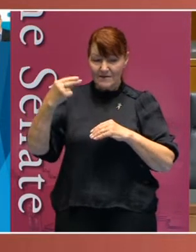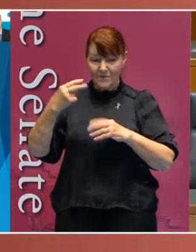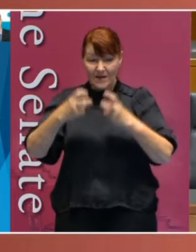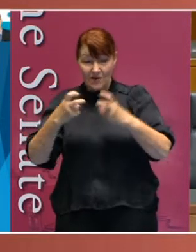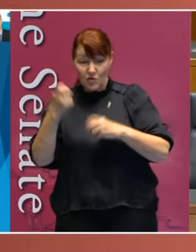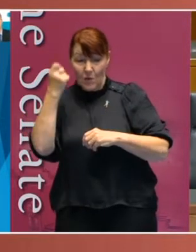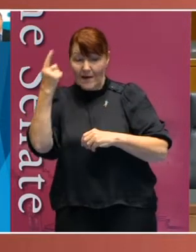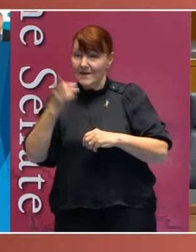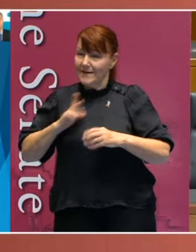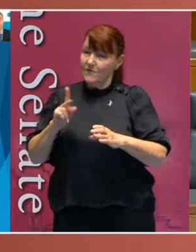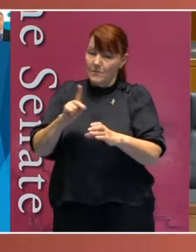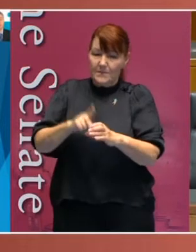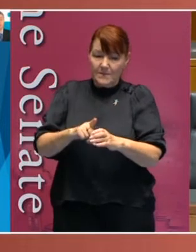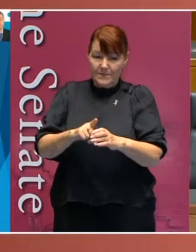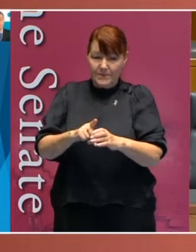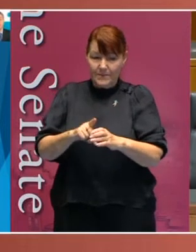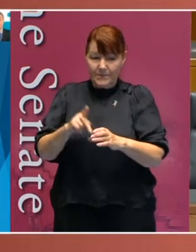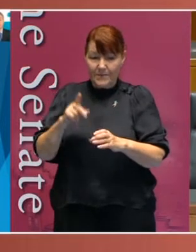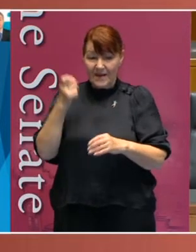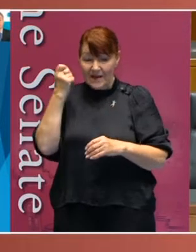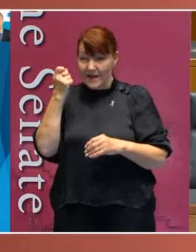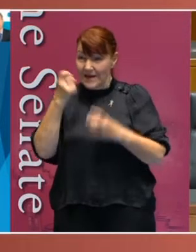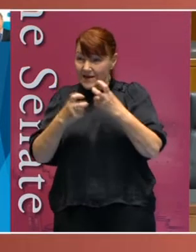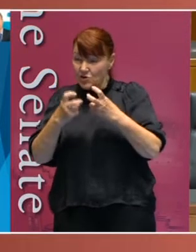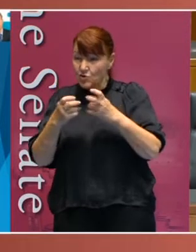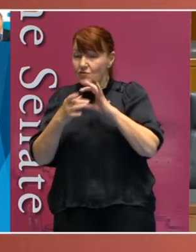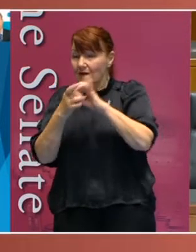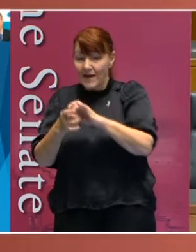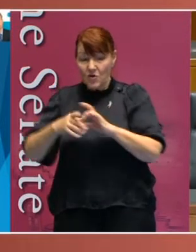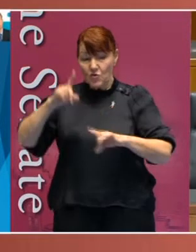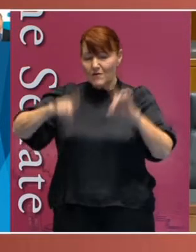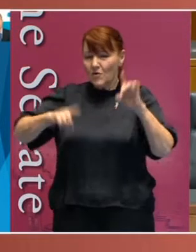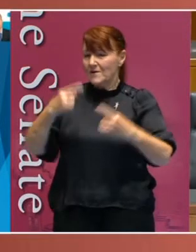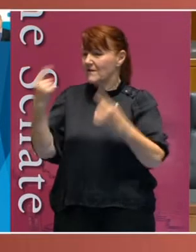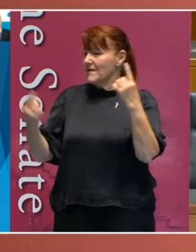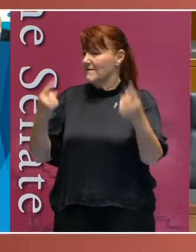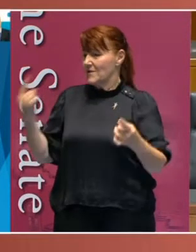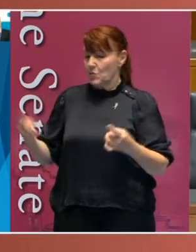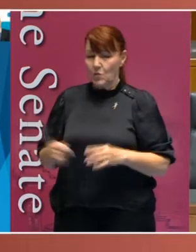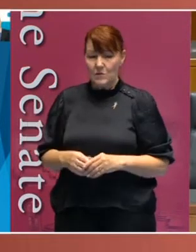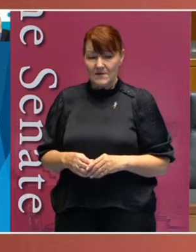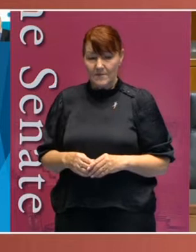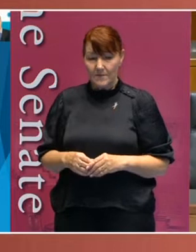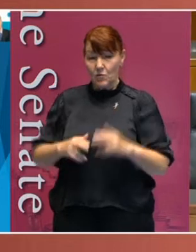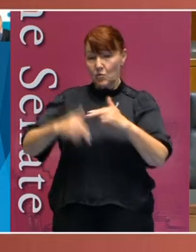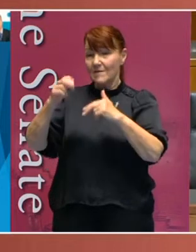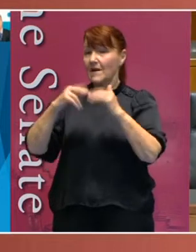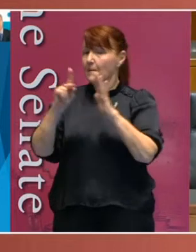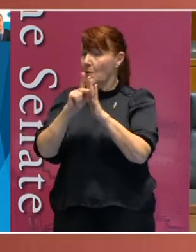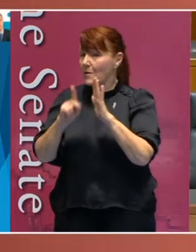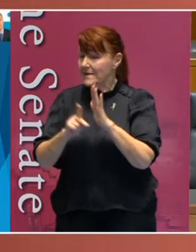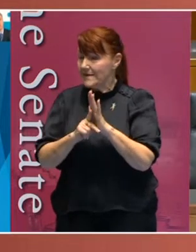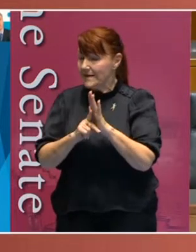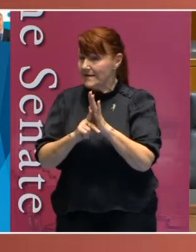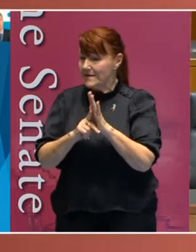the need for participation and the issues relating to diversity of individuals in developing policies to